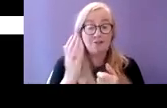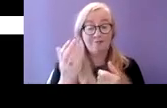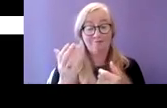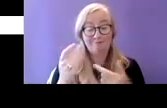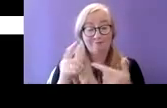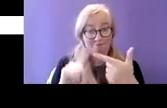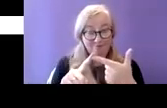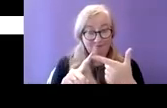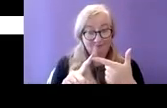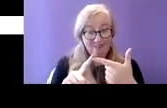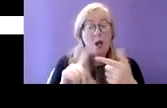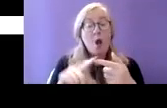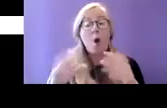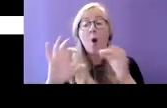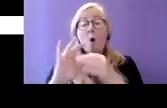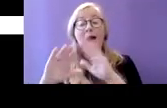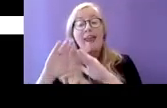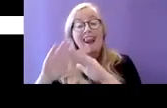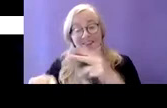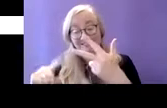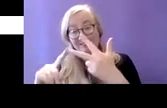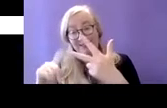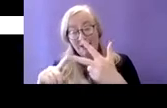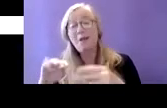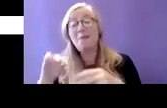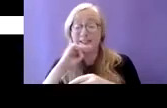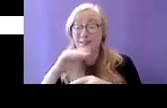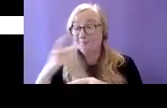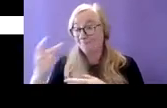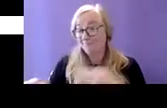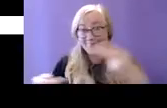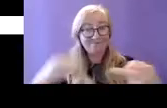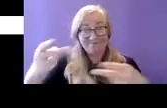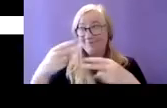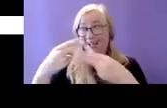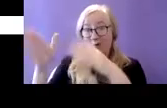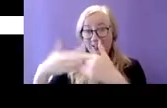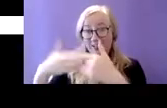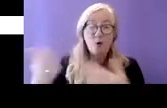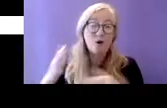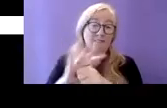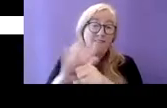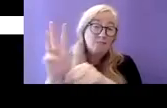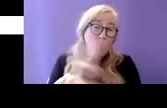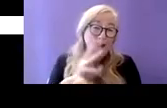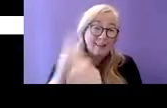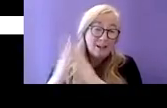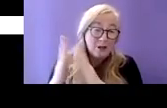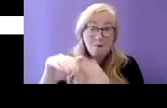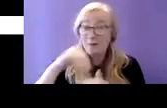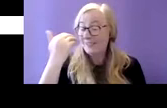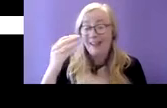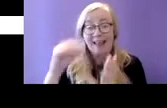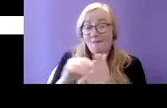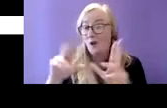sleeping rough or staying in temporary accommodation because one has nowhere else to go and is generally unable to provide